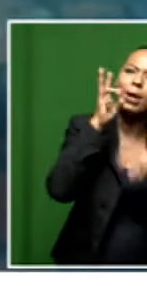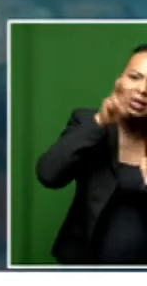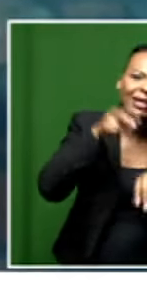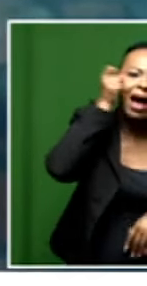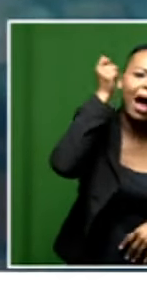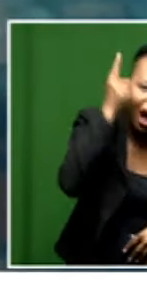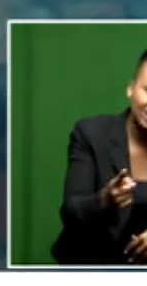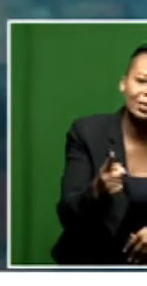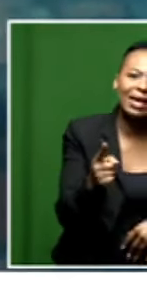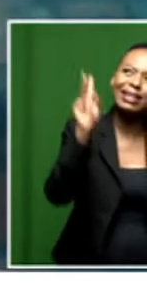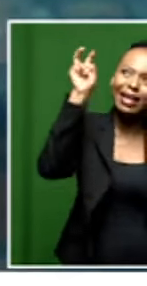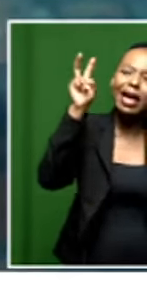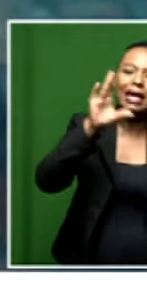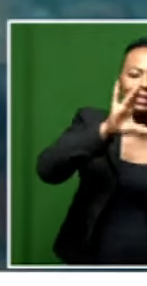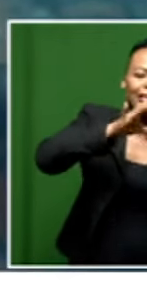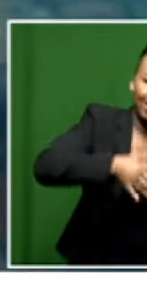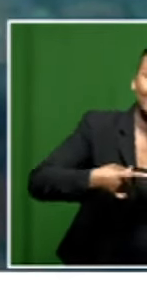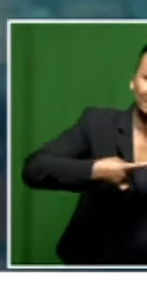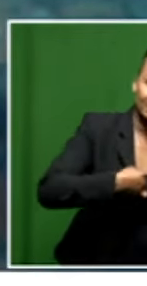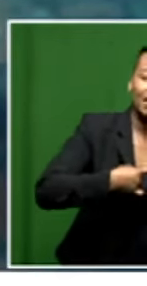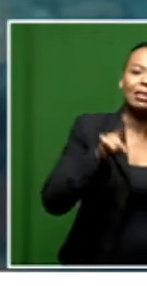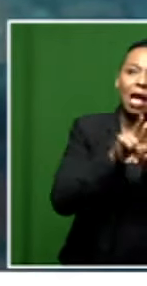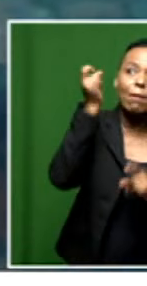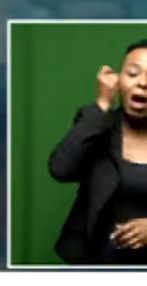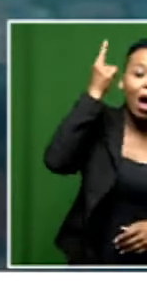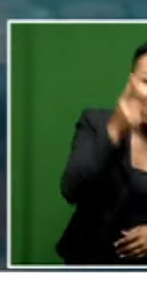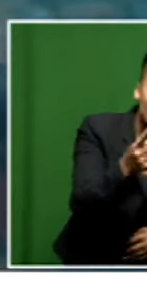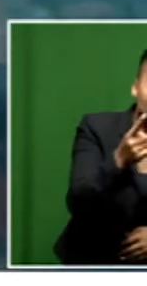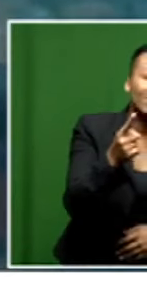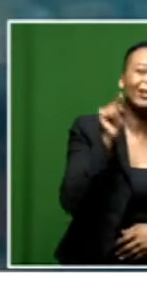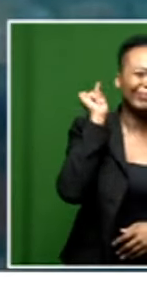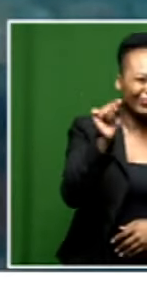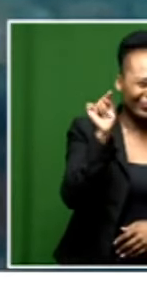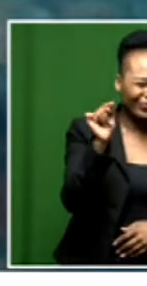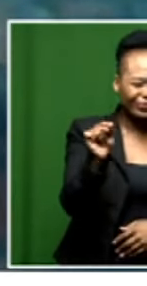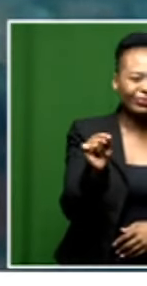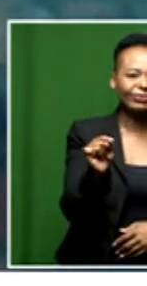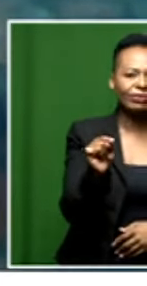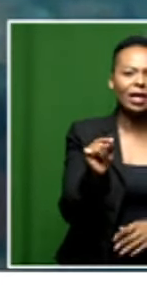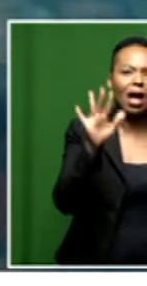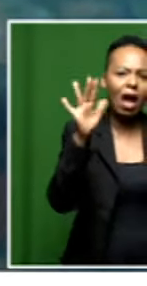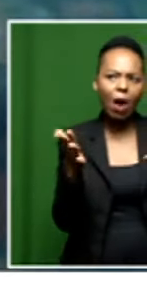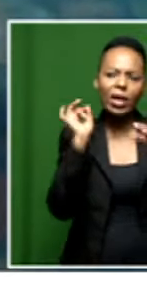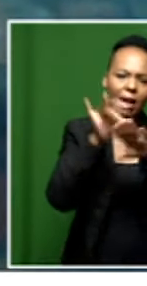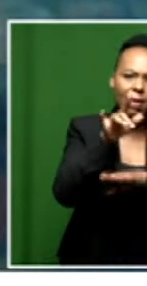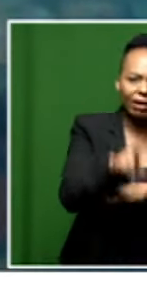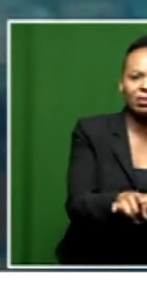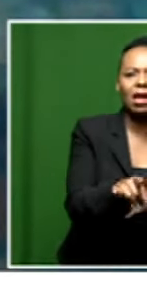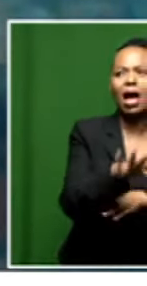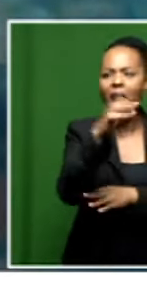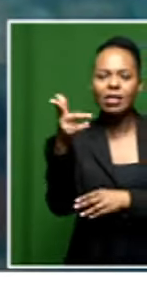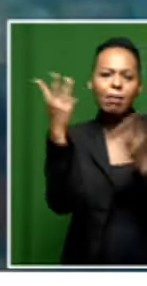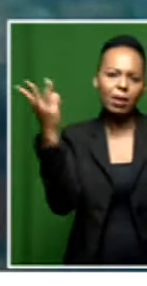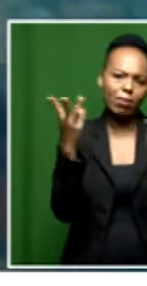disability and understand the implications of other